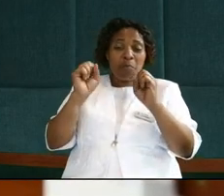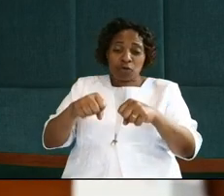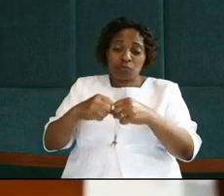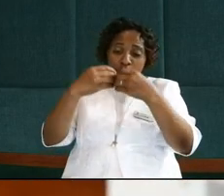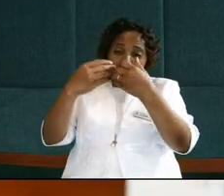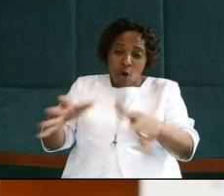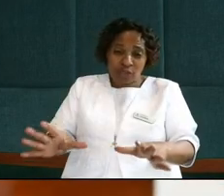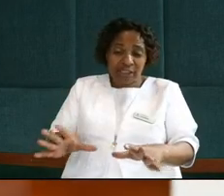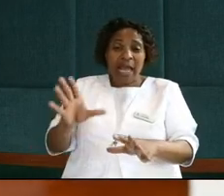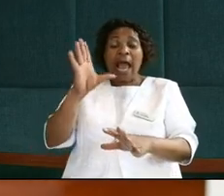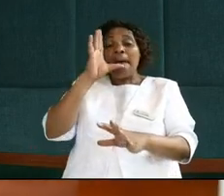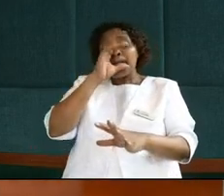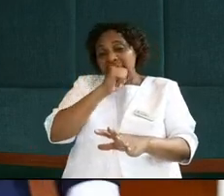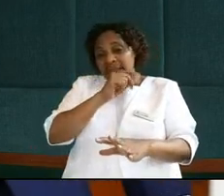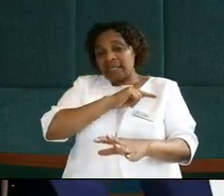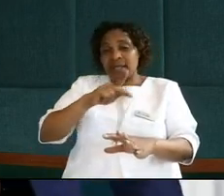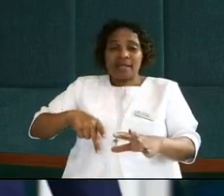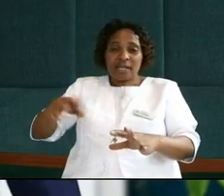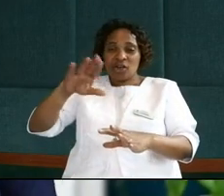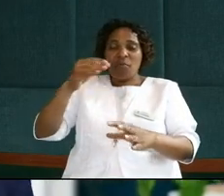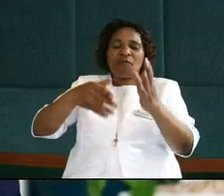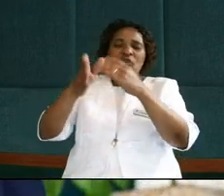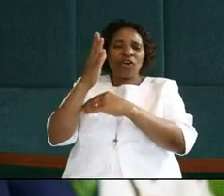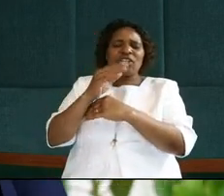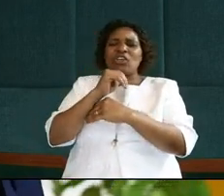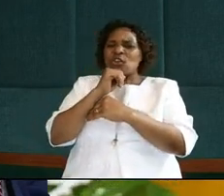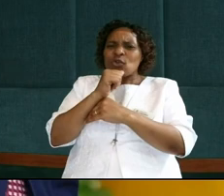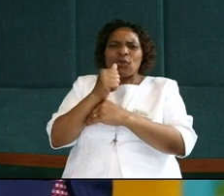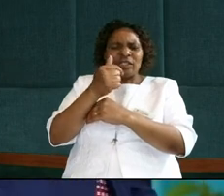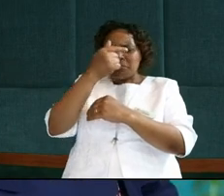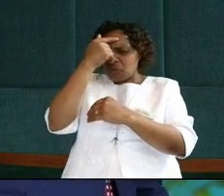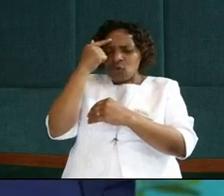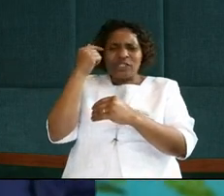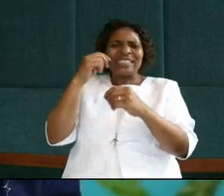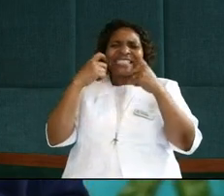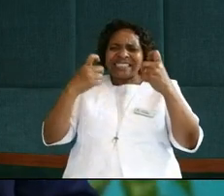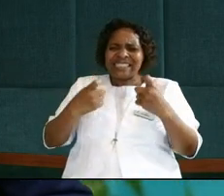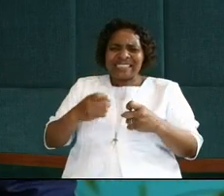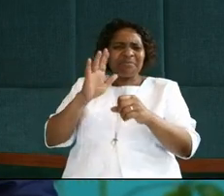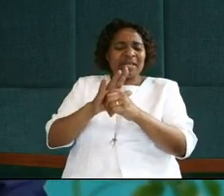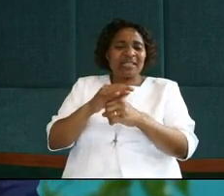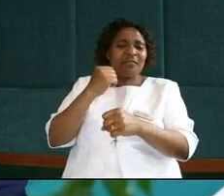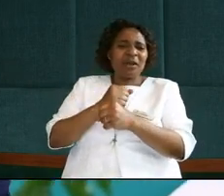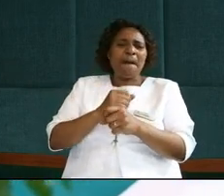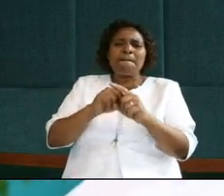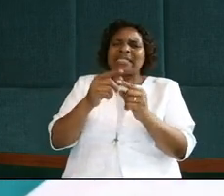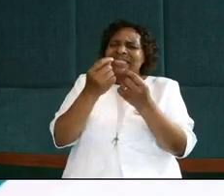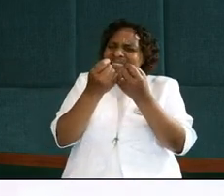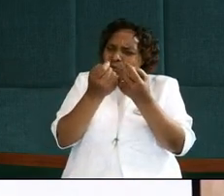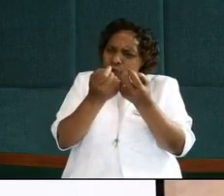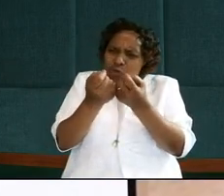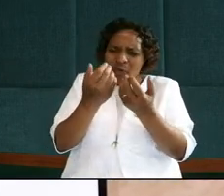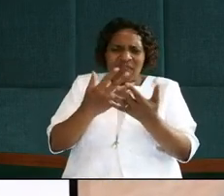miss out in the kingdom of God, not because of many great sins they have committed, but because of small petty